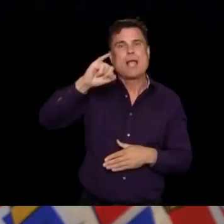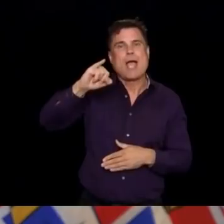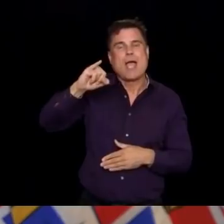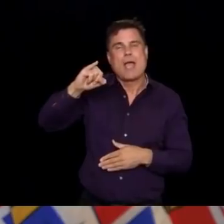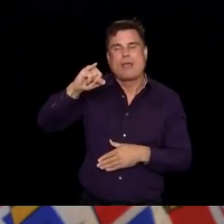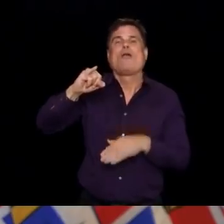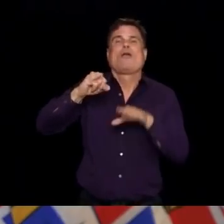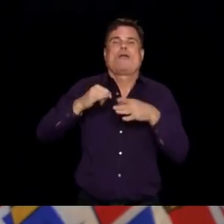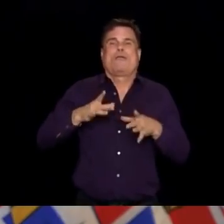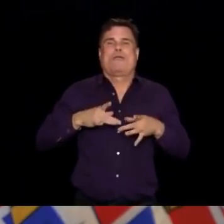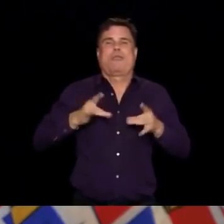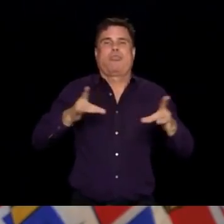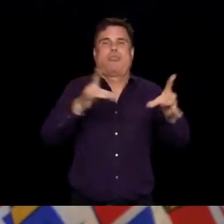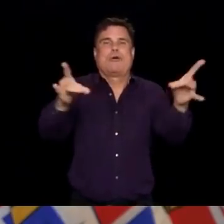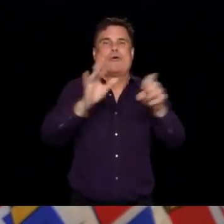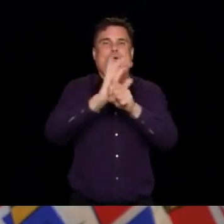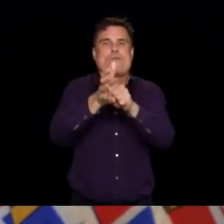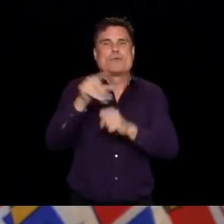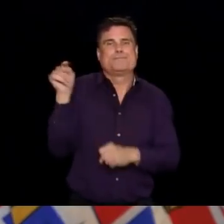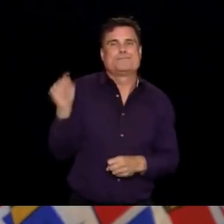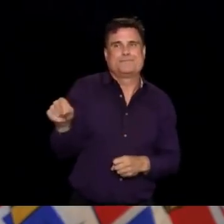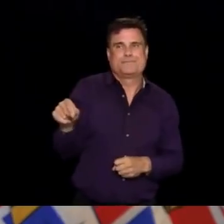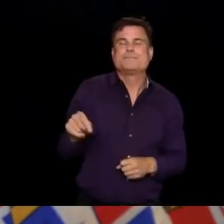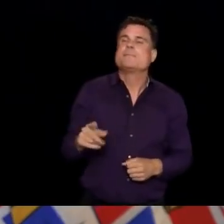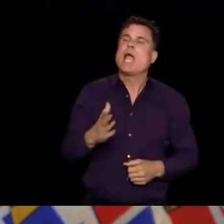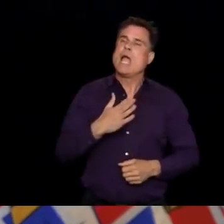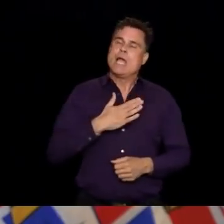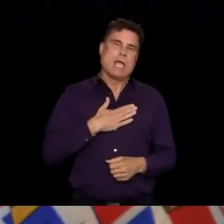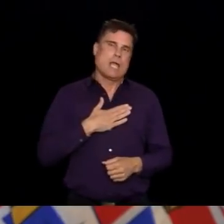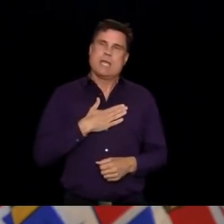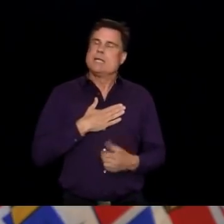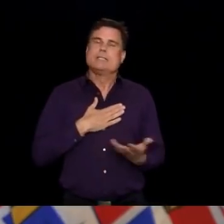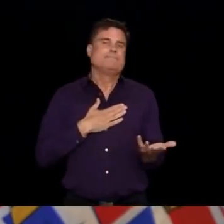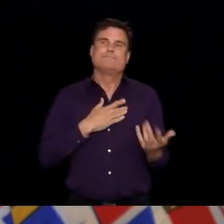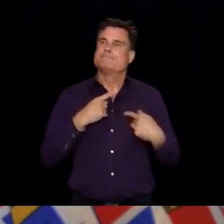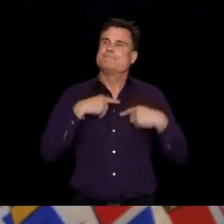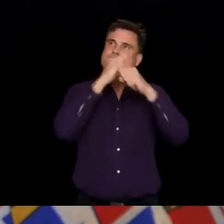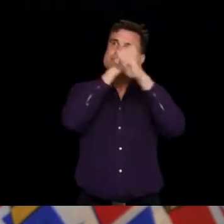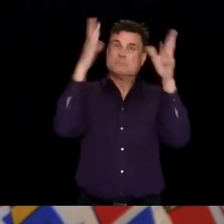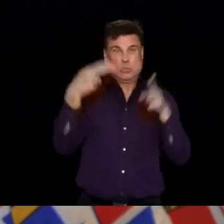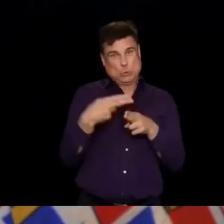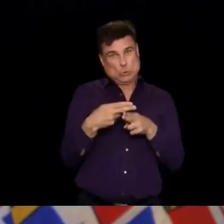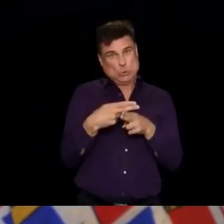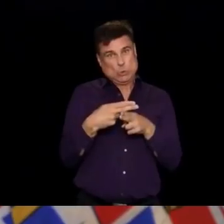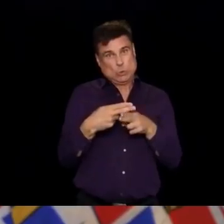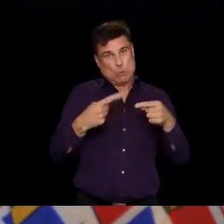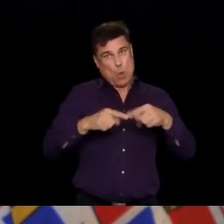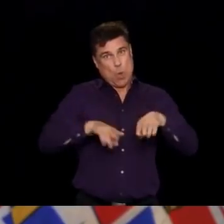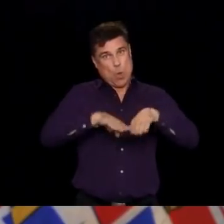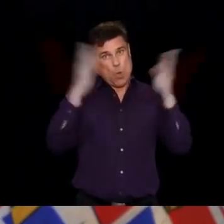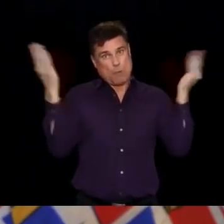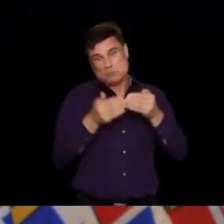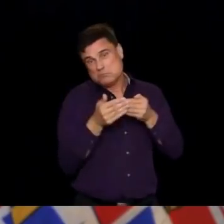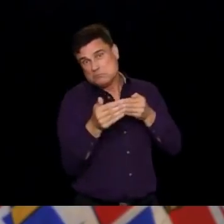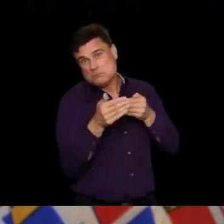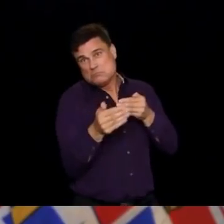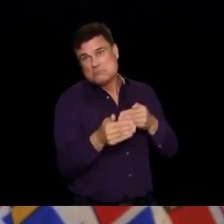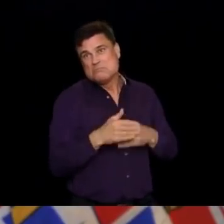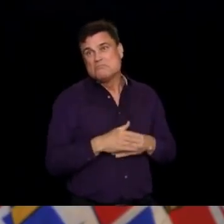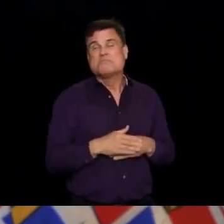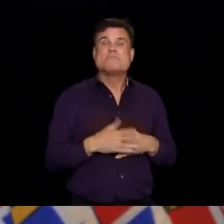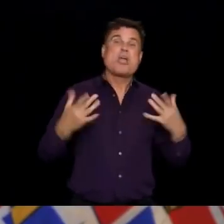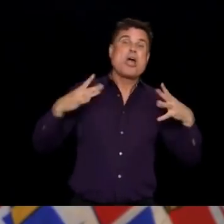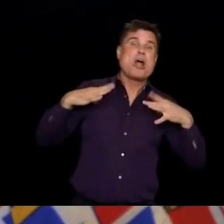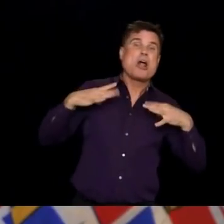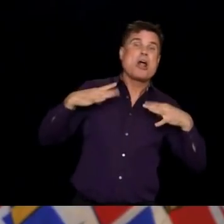we usually see. I cannot see vacation travel this summer from